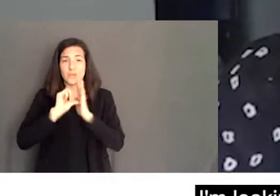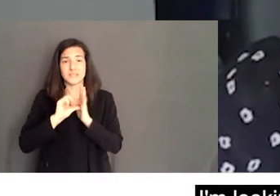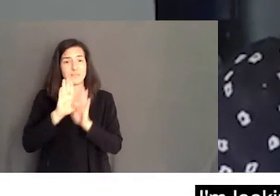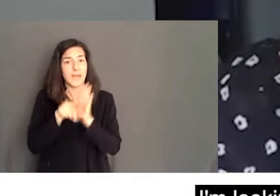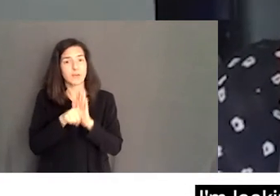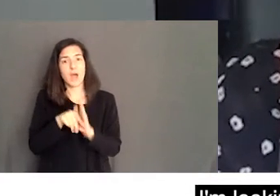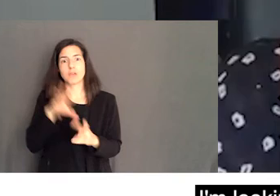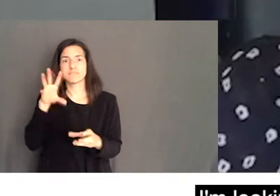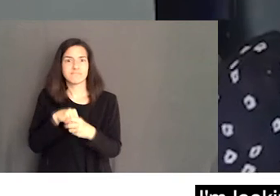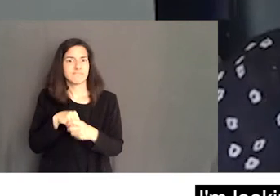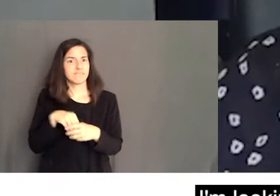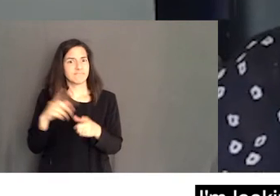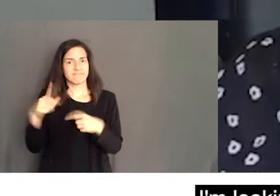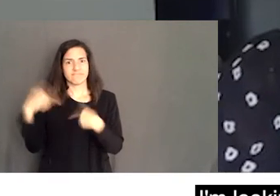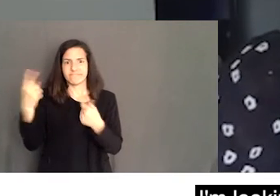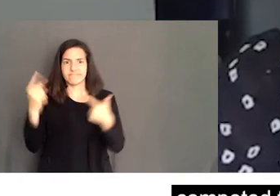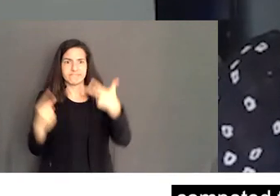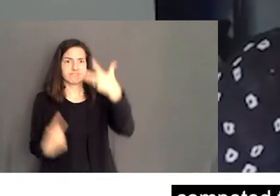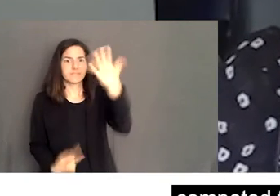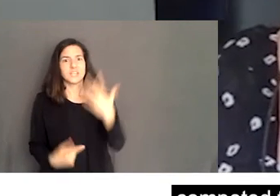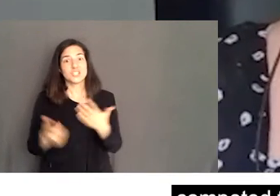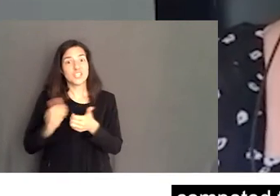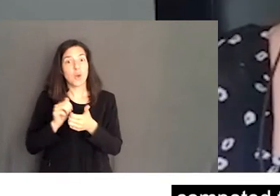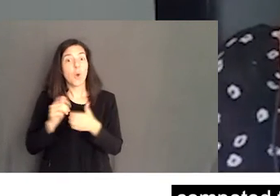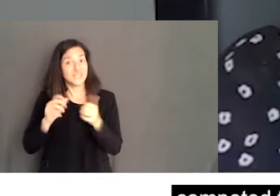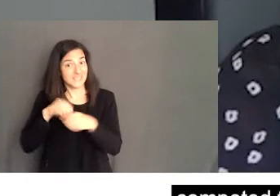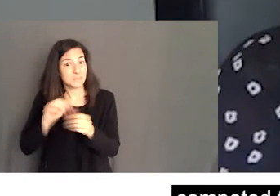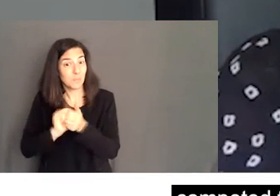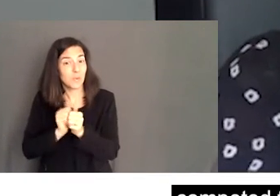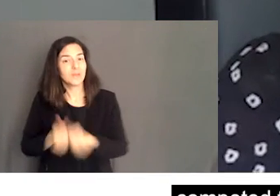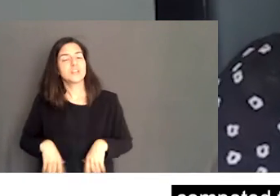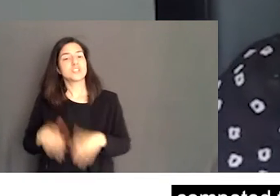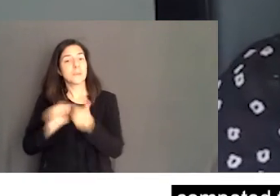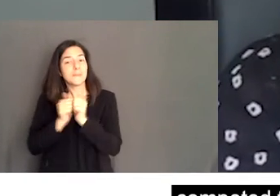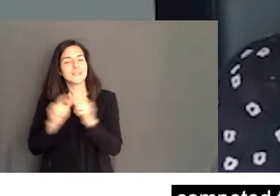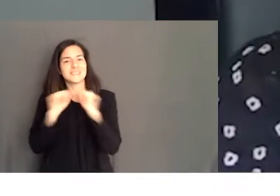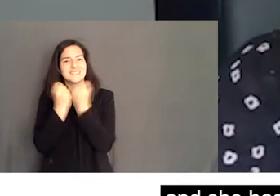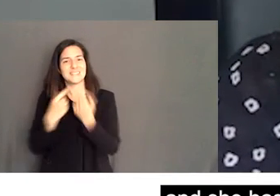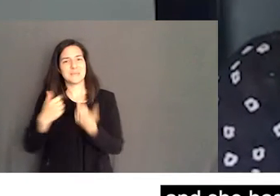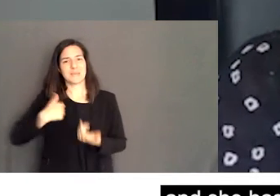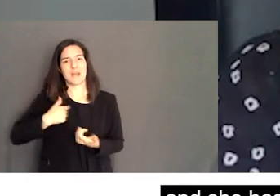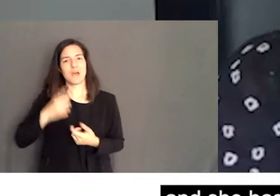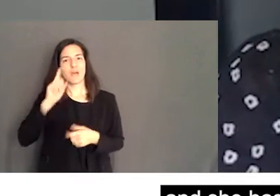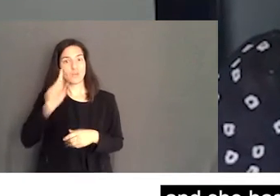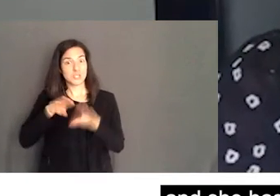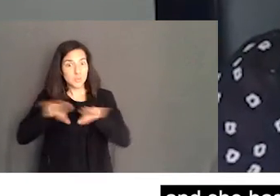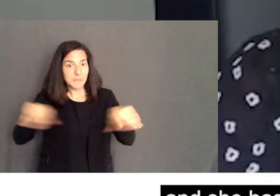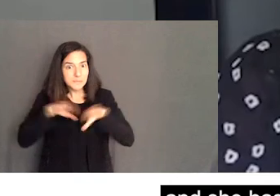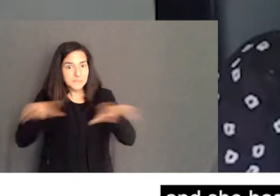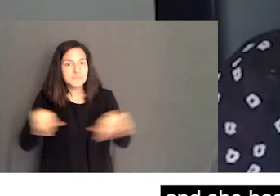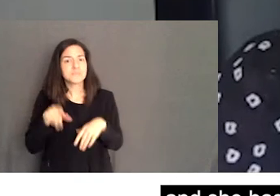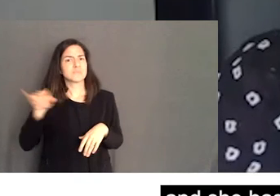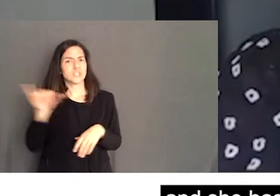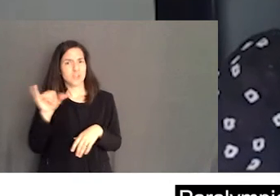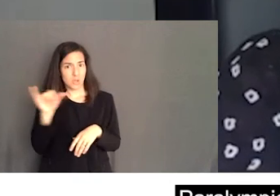and I'm looking forward to asking her about it, having competed for Team Canada in the sport of swimming, and she has won a number of World